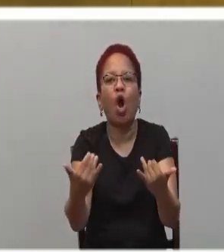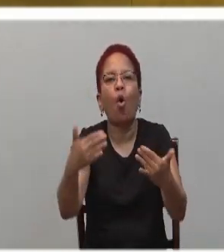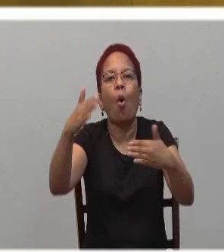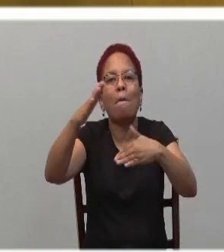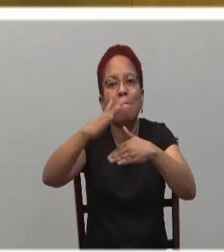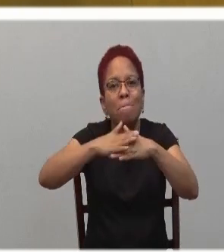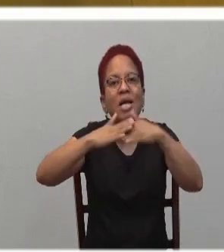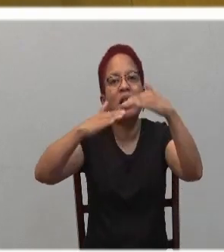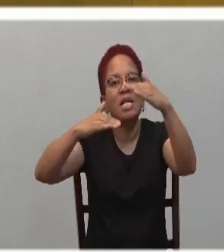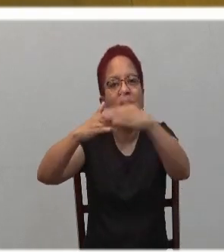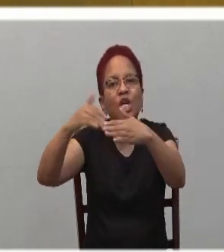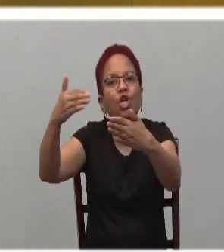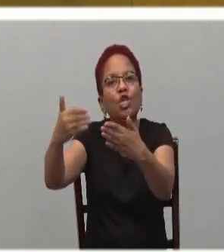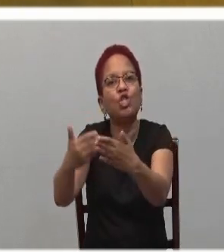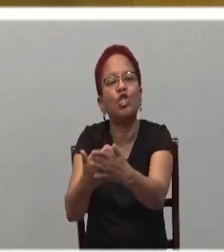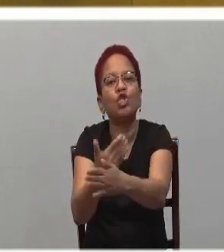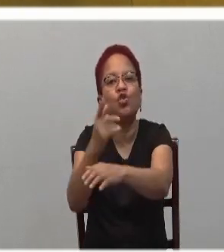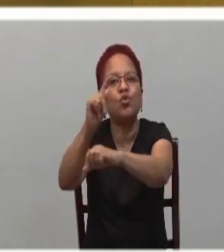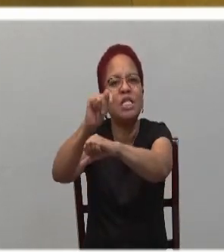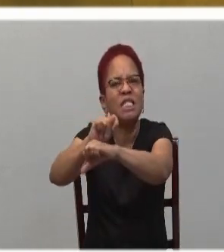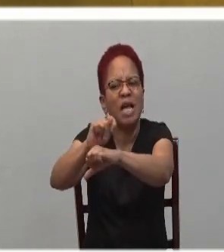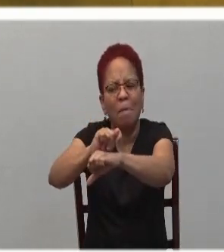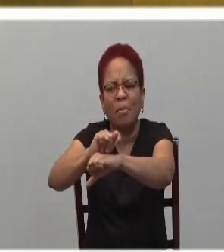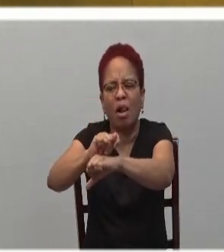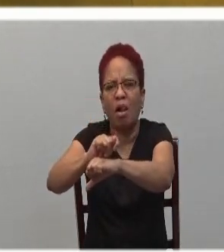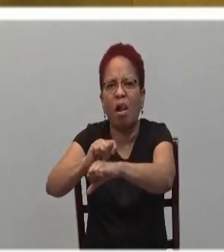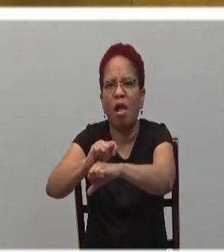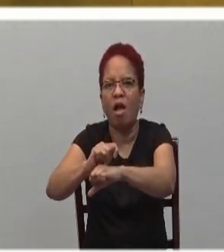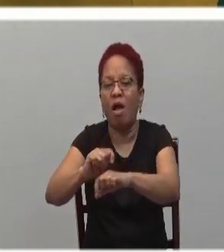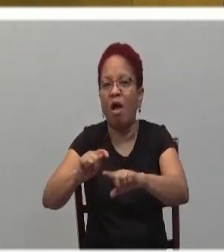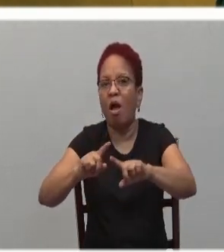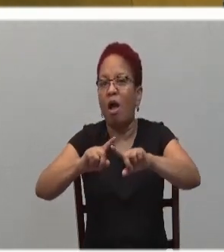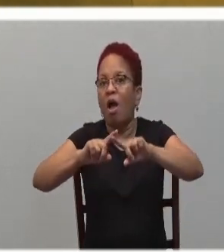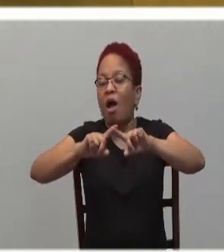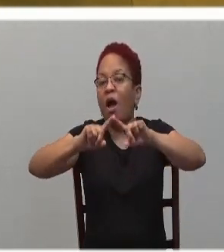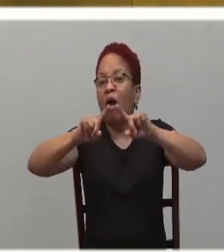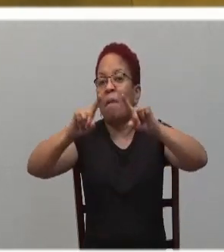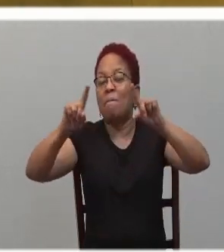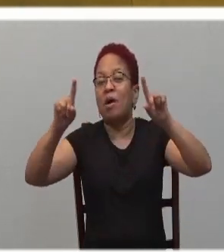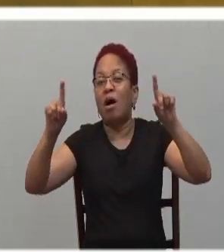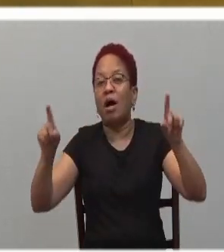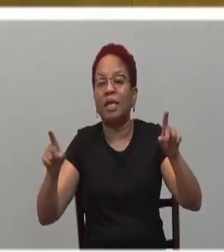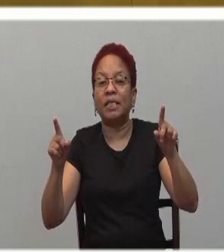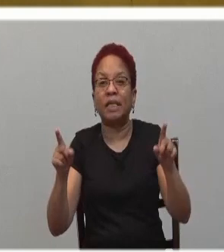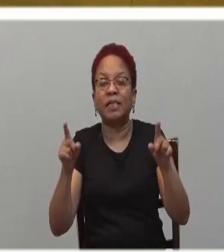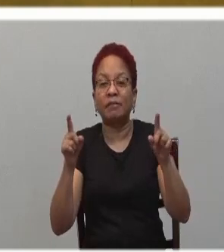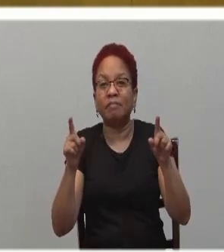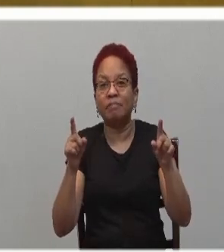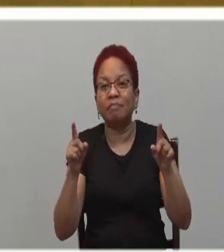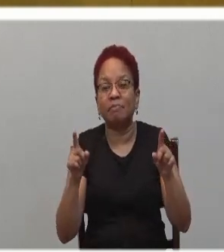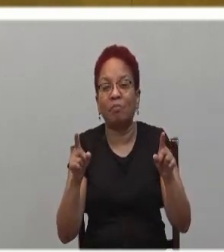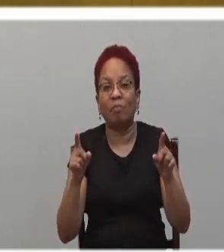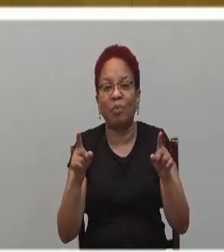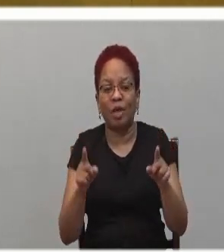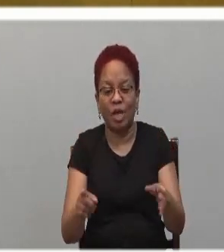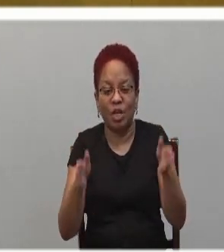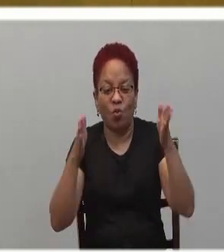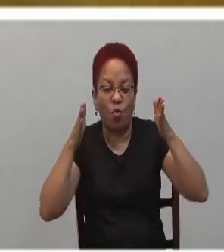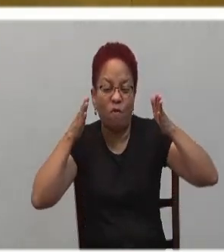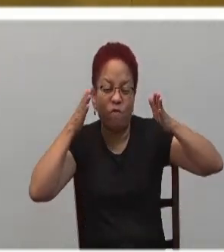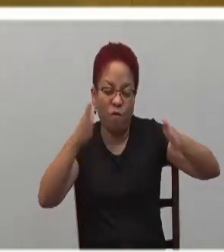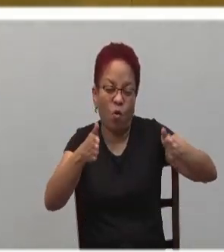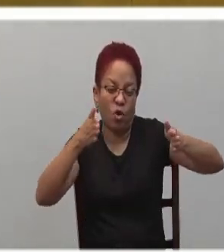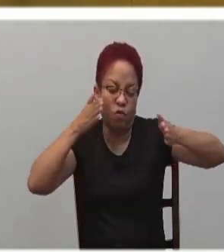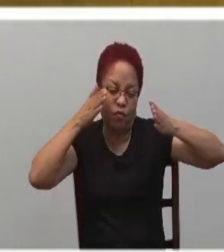temple. But beloved, they were so laser focused on rebuilding the temple